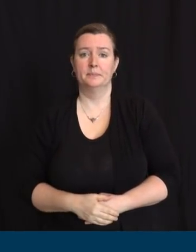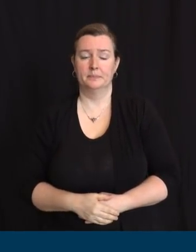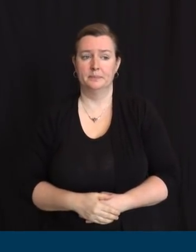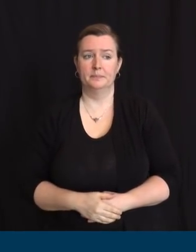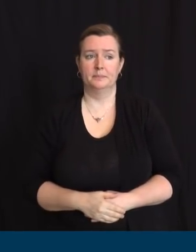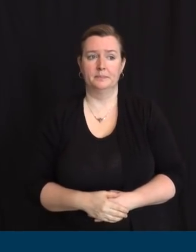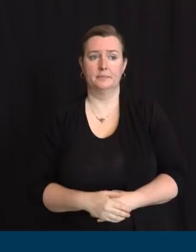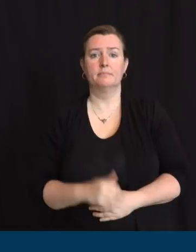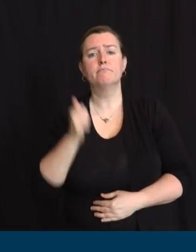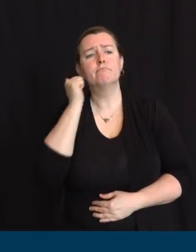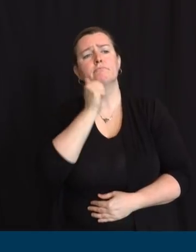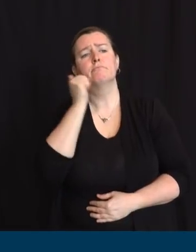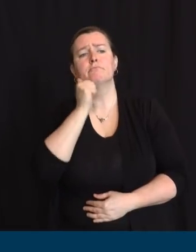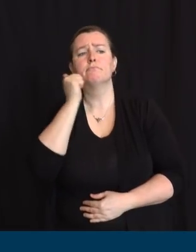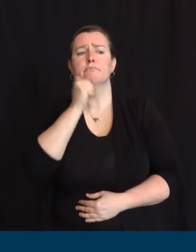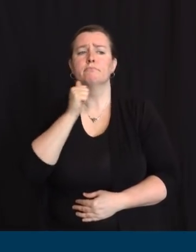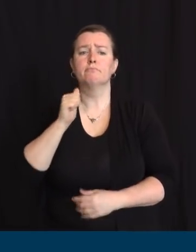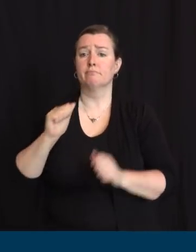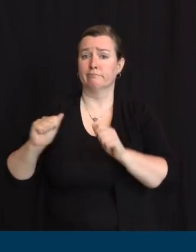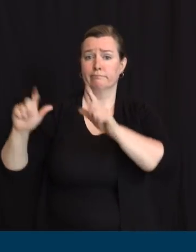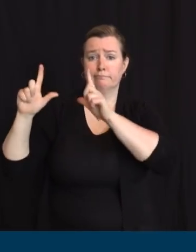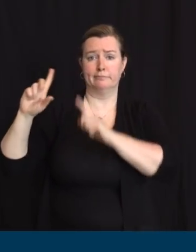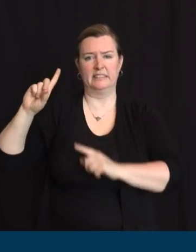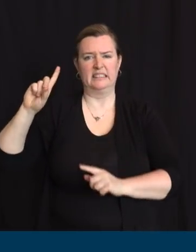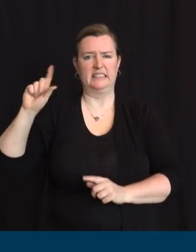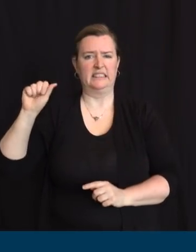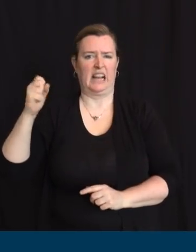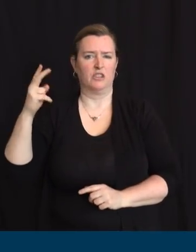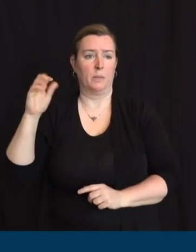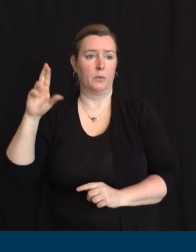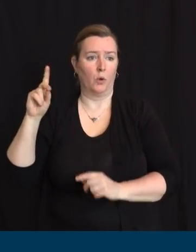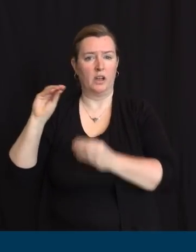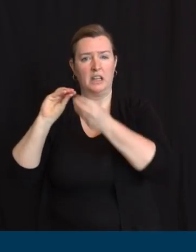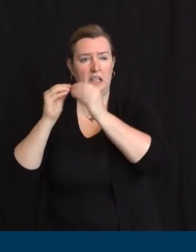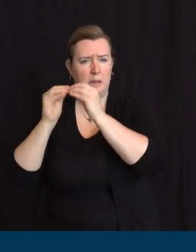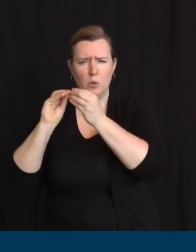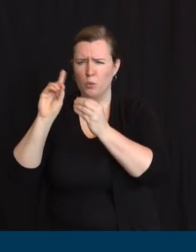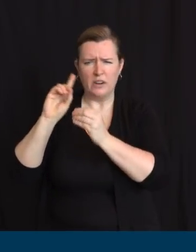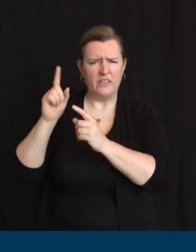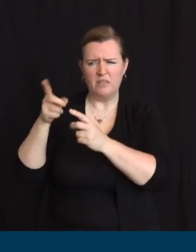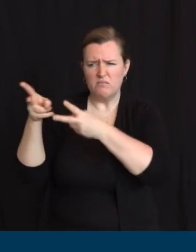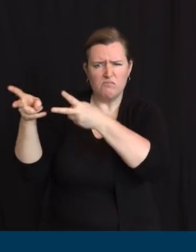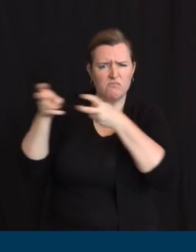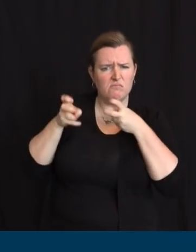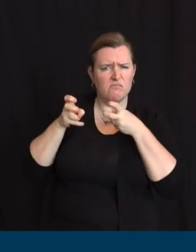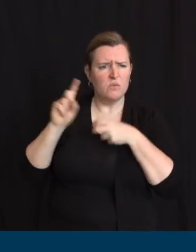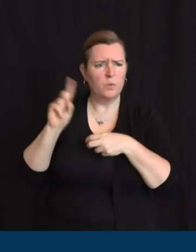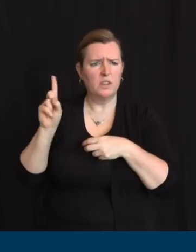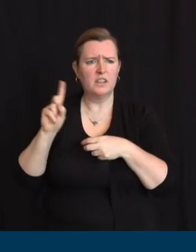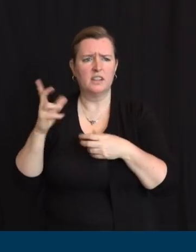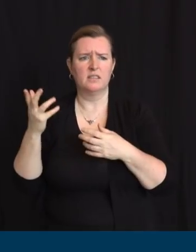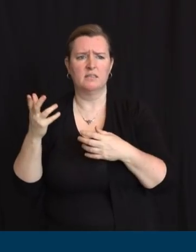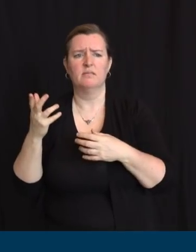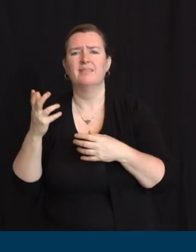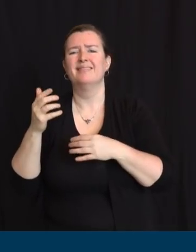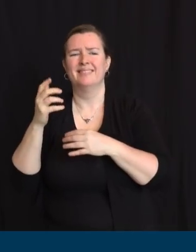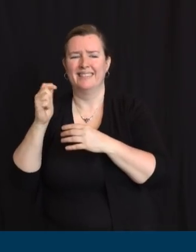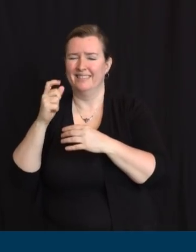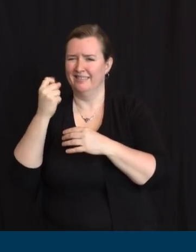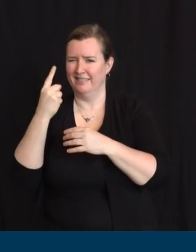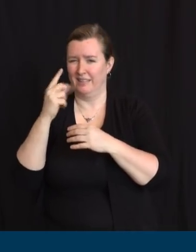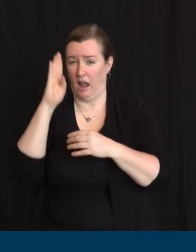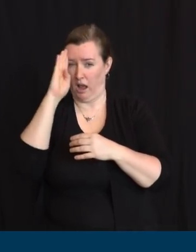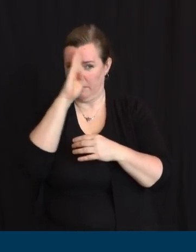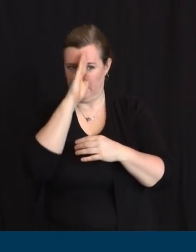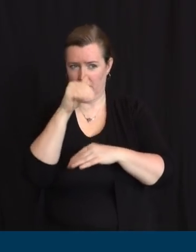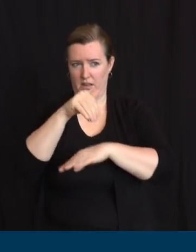pulls data as it is reported at 10 p.m. each night by hospitals to the New Jersey Hospital Association. And